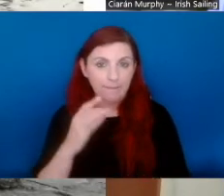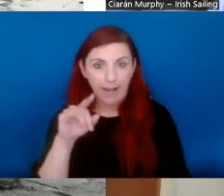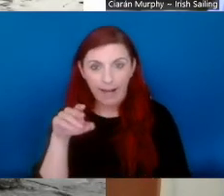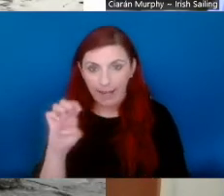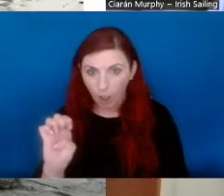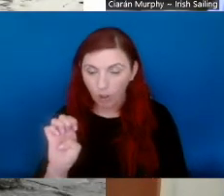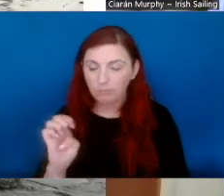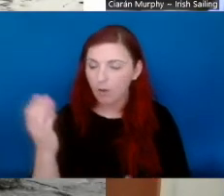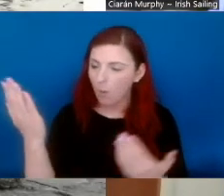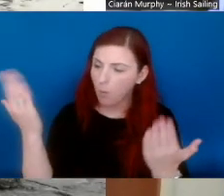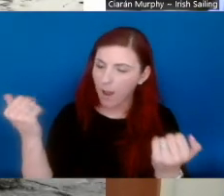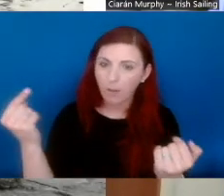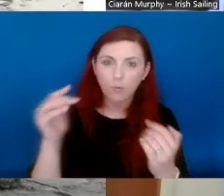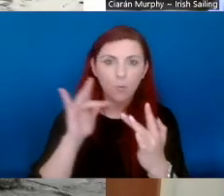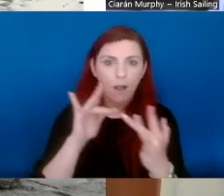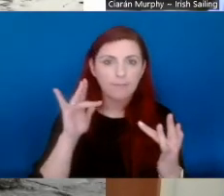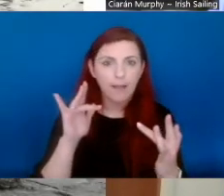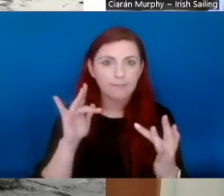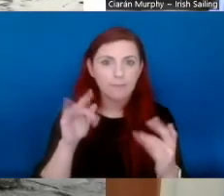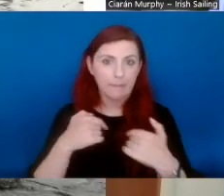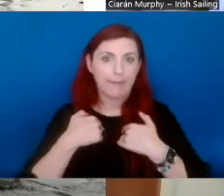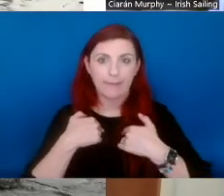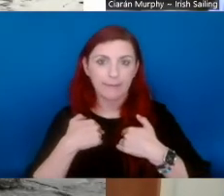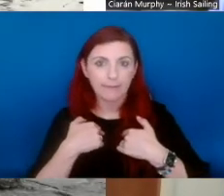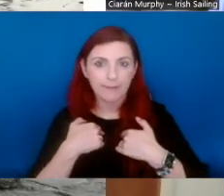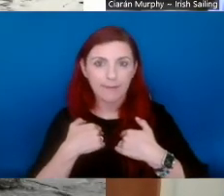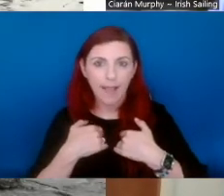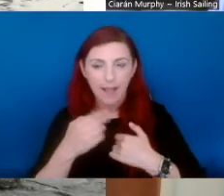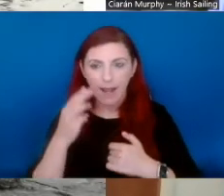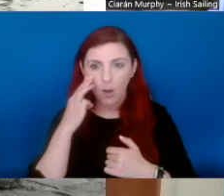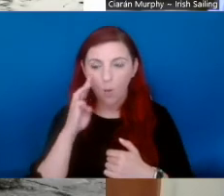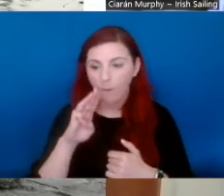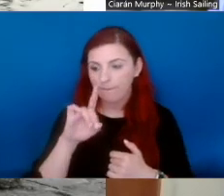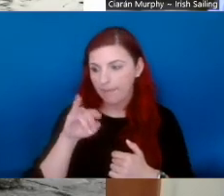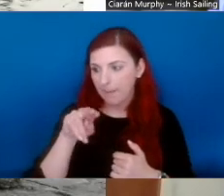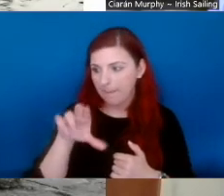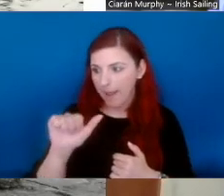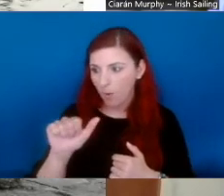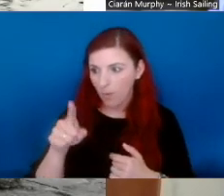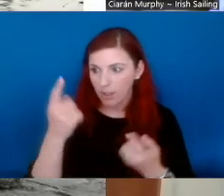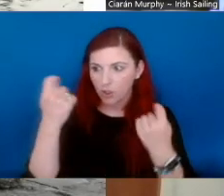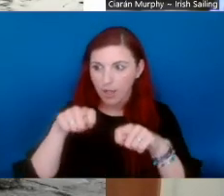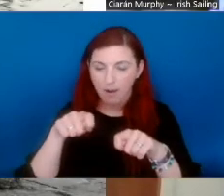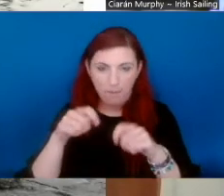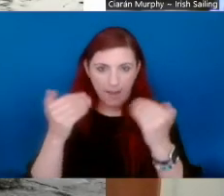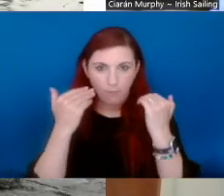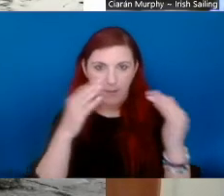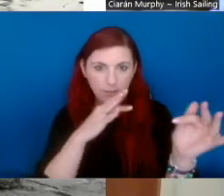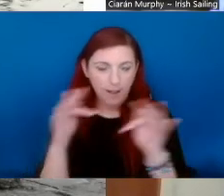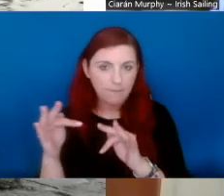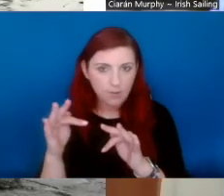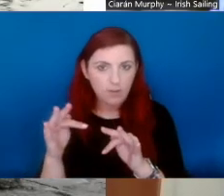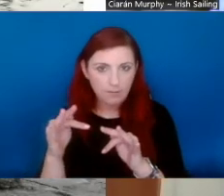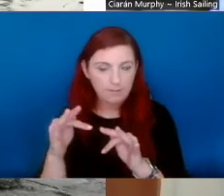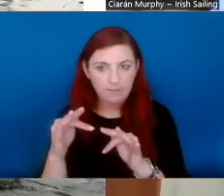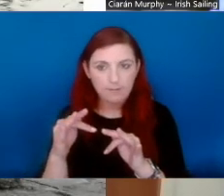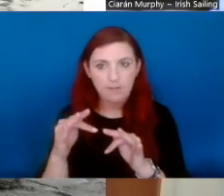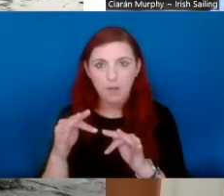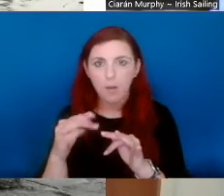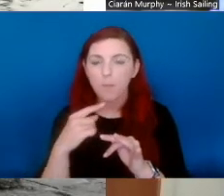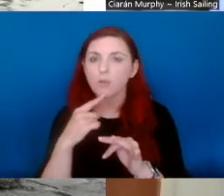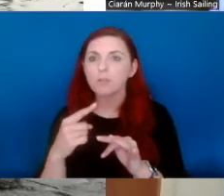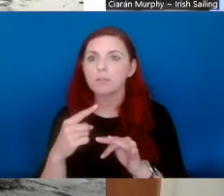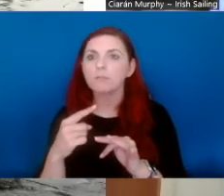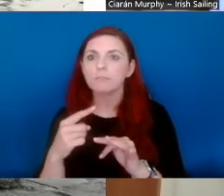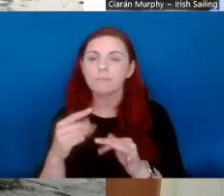recommendations would you make to encourage people to get out in their own locality? I suppose for me, Tomás, if you're in